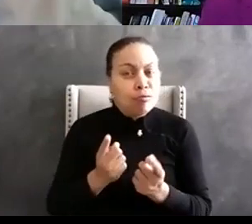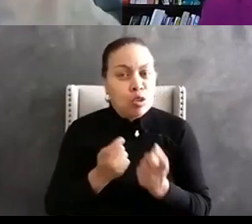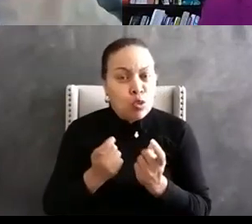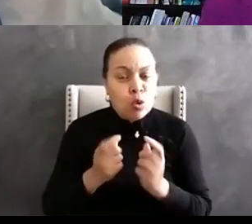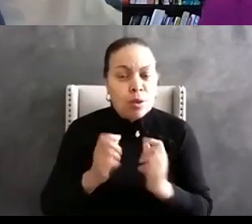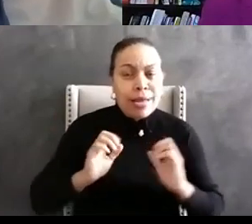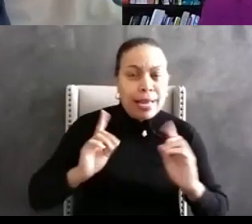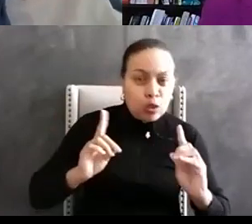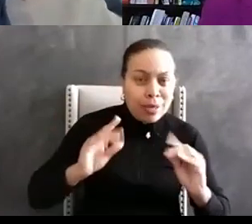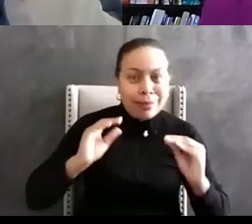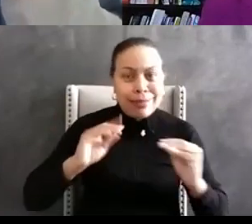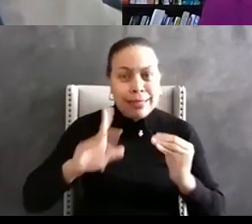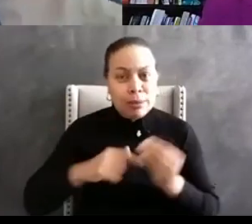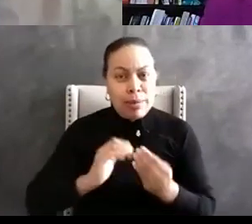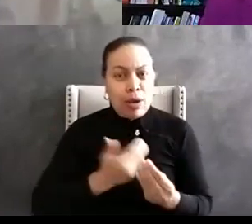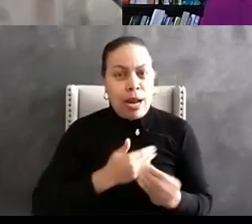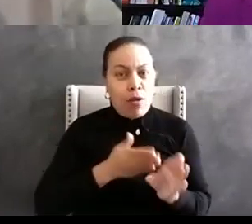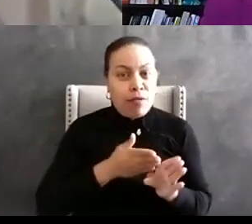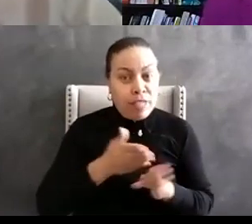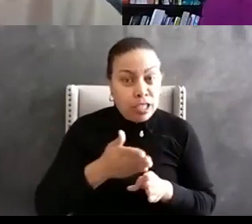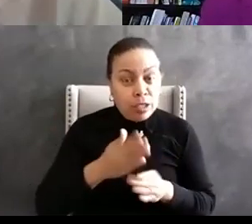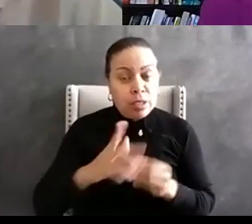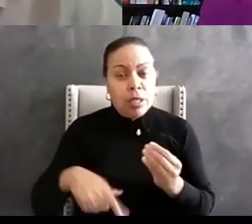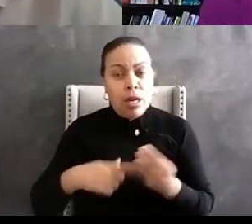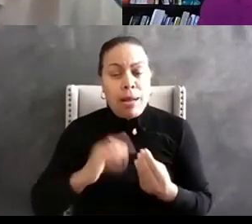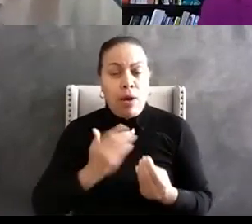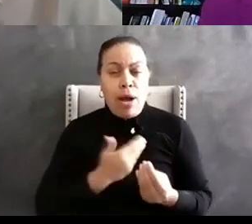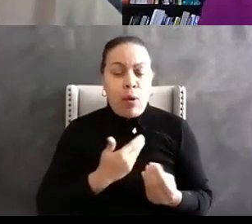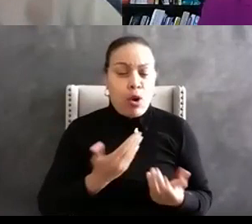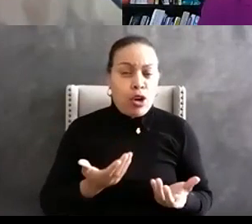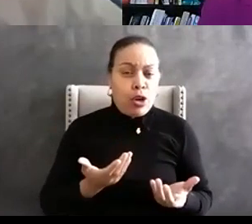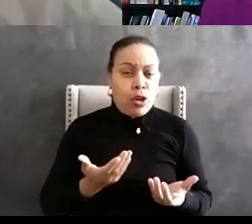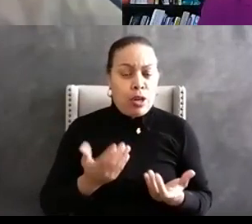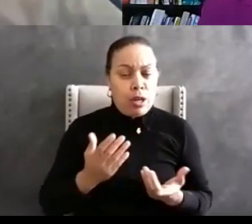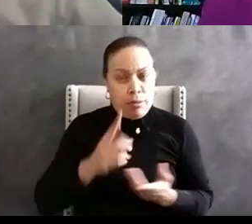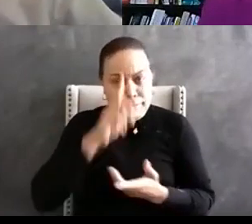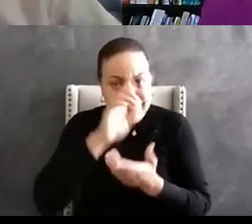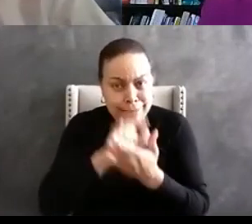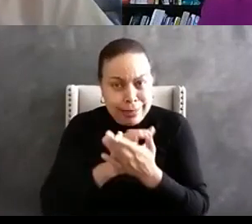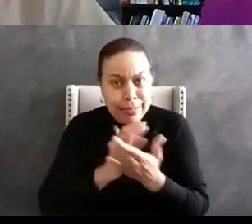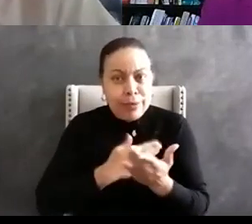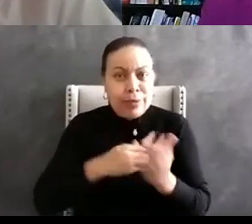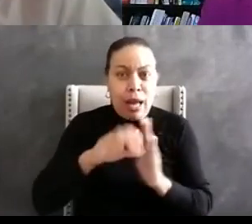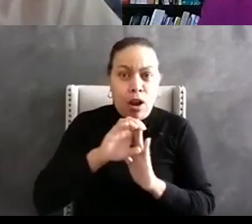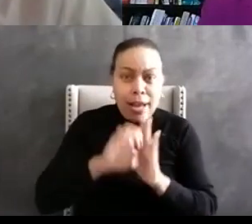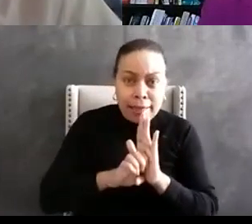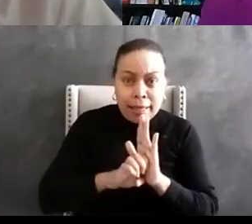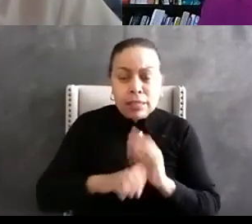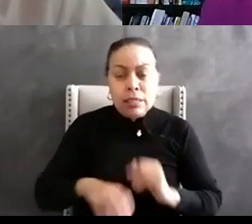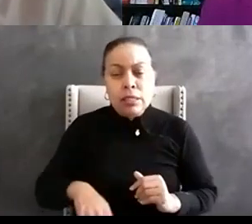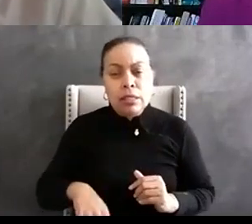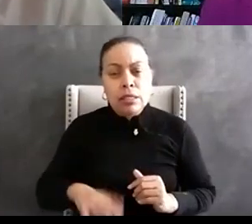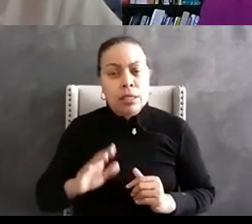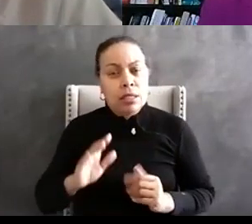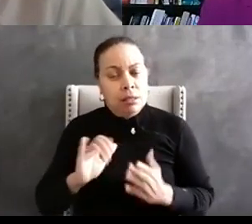people about our profession about what our what our morale our morals are our ethics and we believe in there's an opportunity to protect and